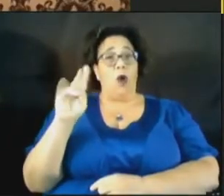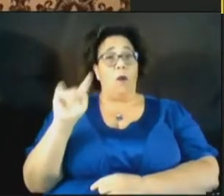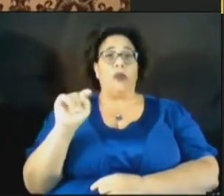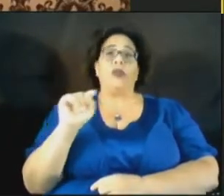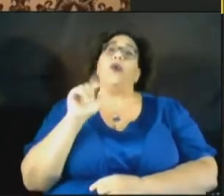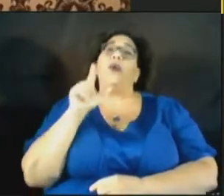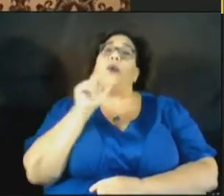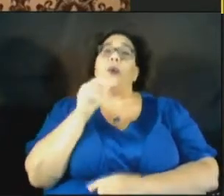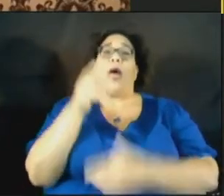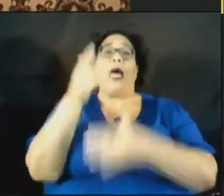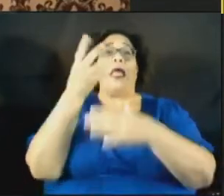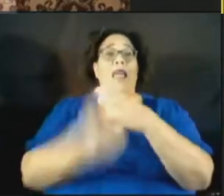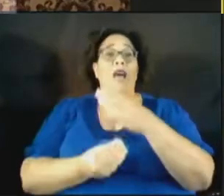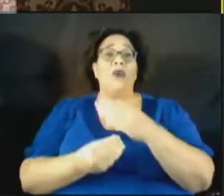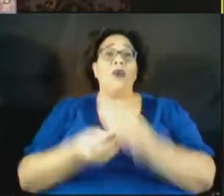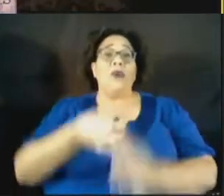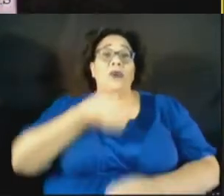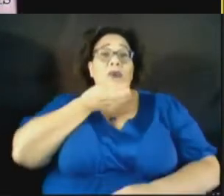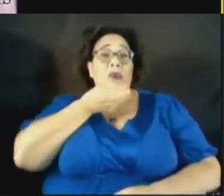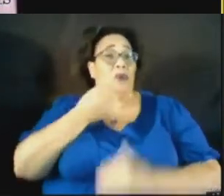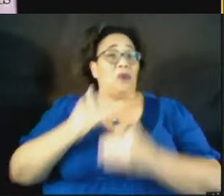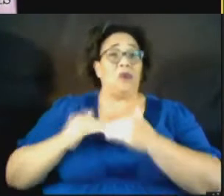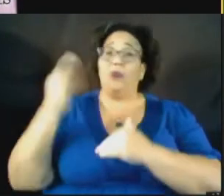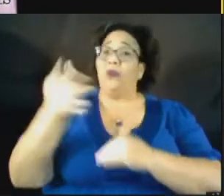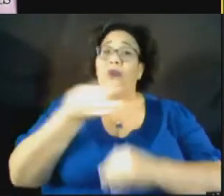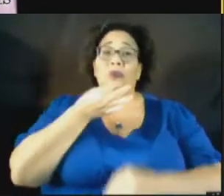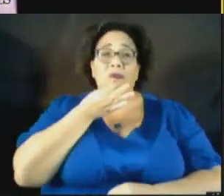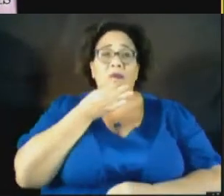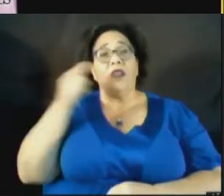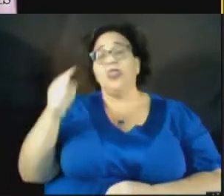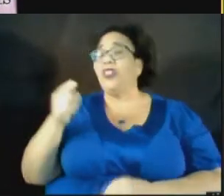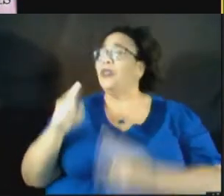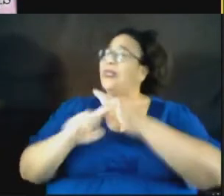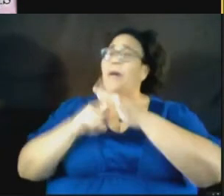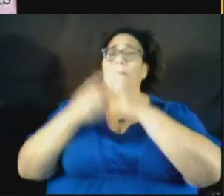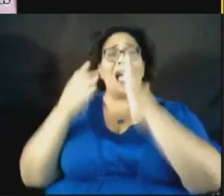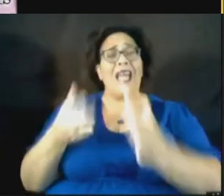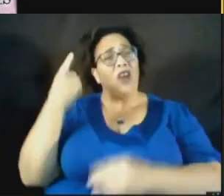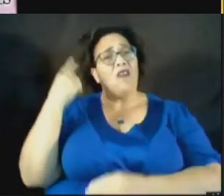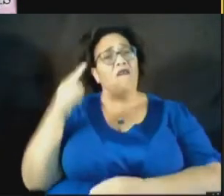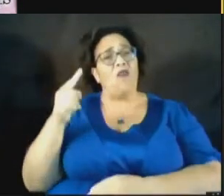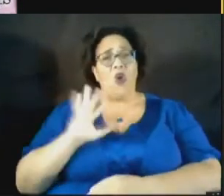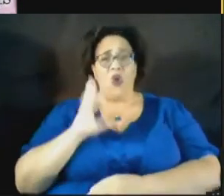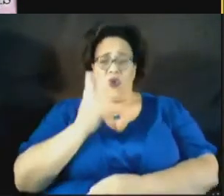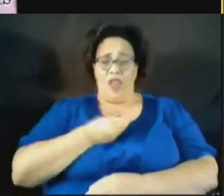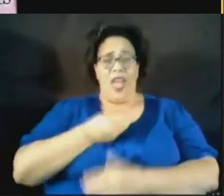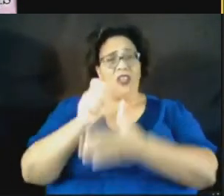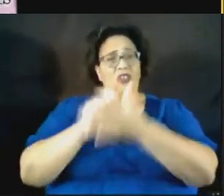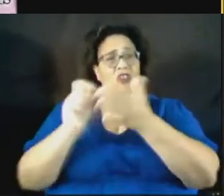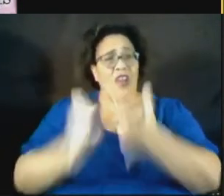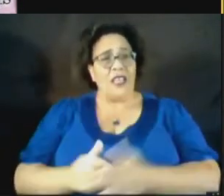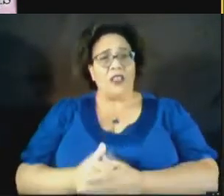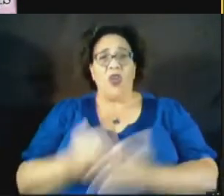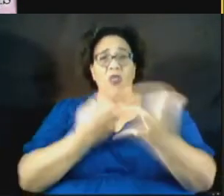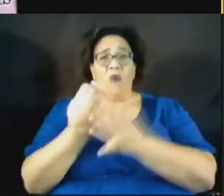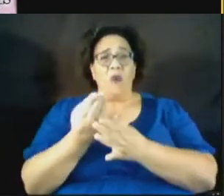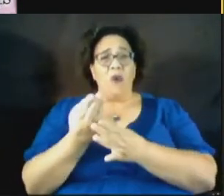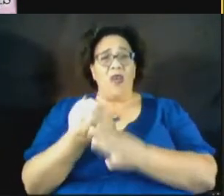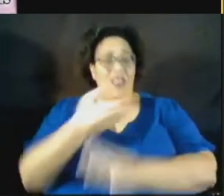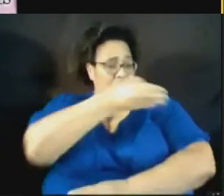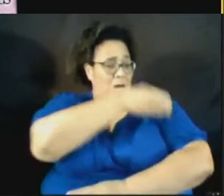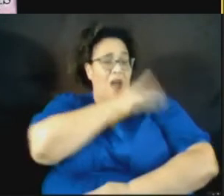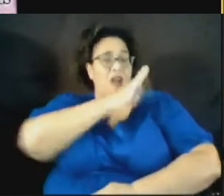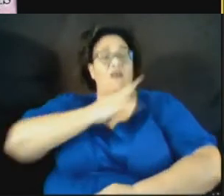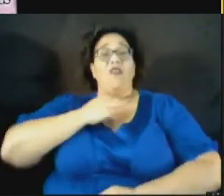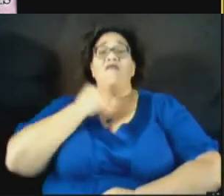suddenly. Monica Roberts was a pioneer for trans journalists. Through the power of her voice